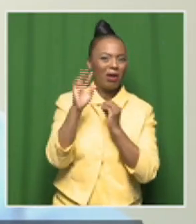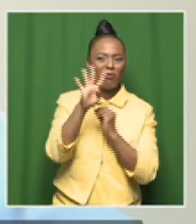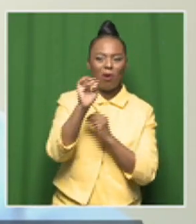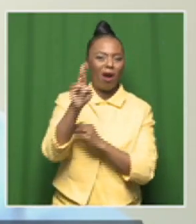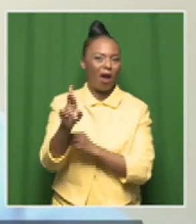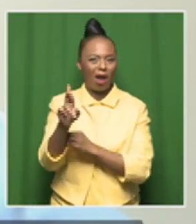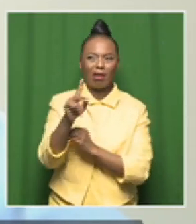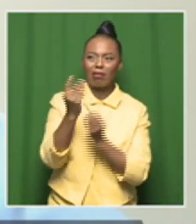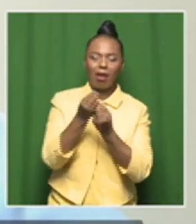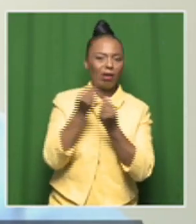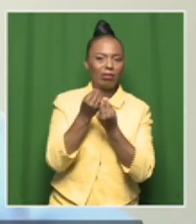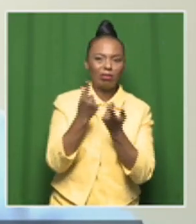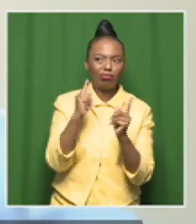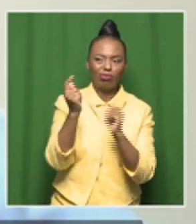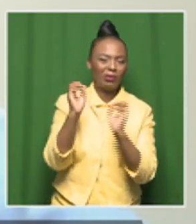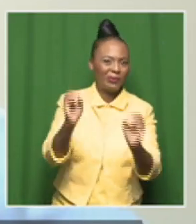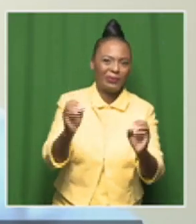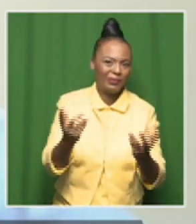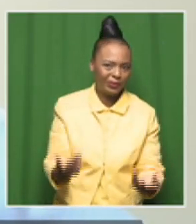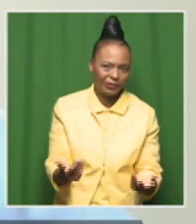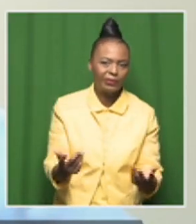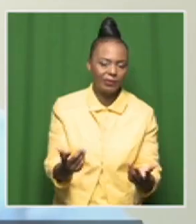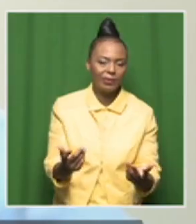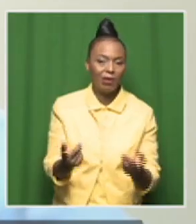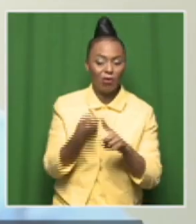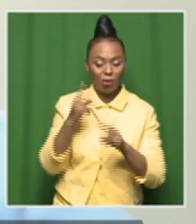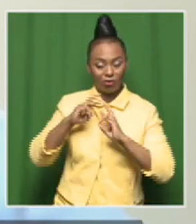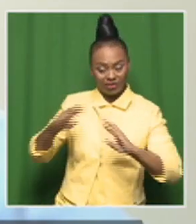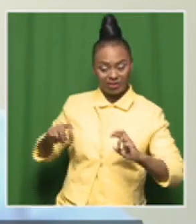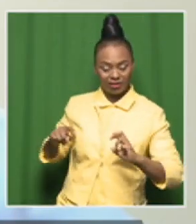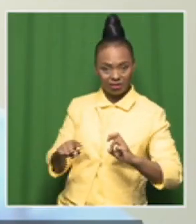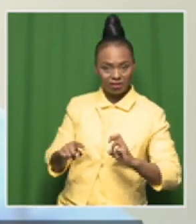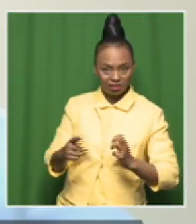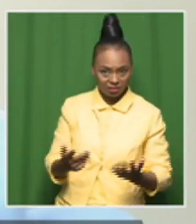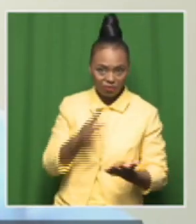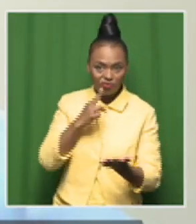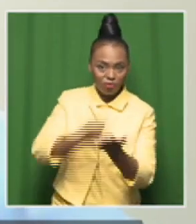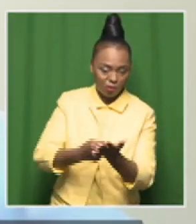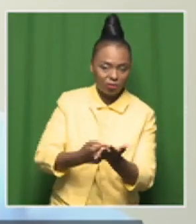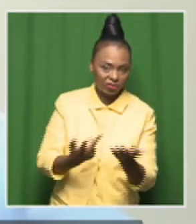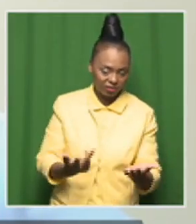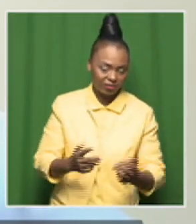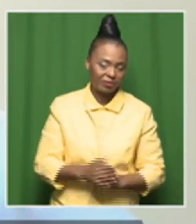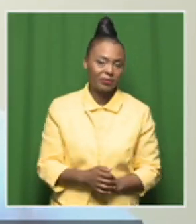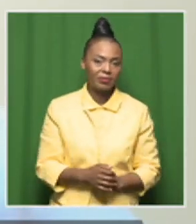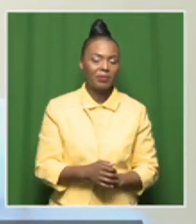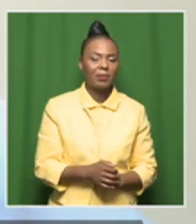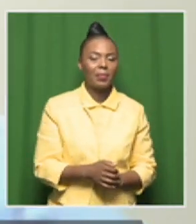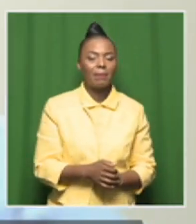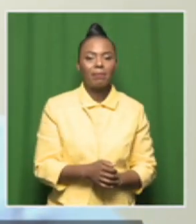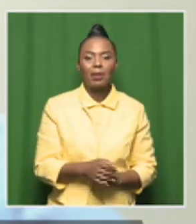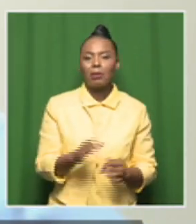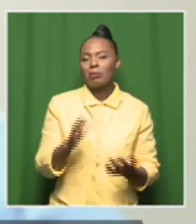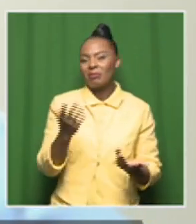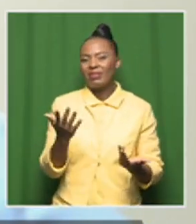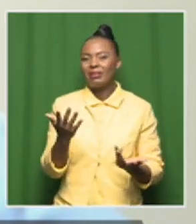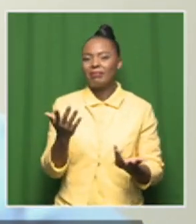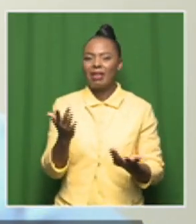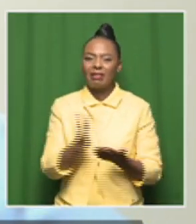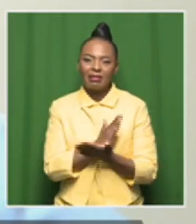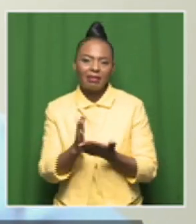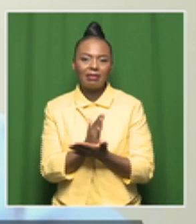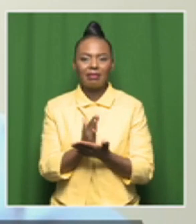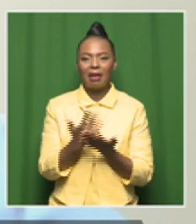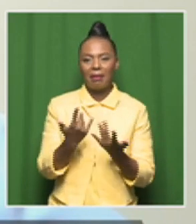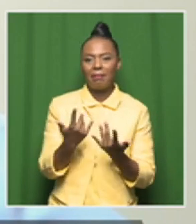disparities that are highlighted by the TIMSS report, as well as in Quintile 1 and Quintile 3 schools. Now, some of those are legacy challenges